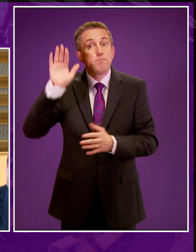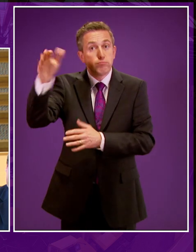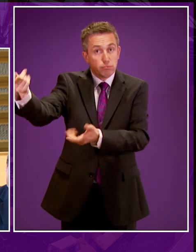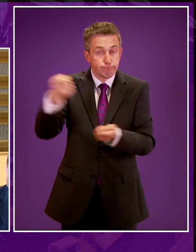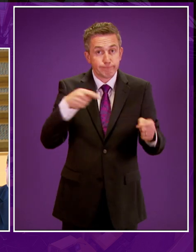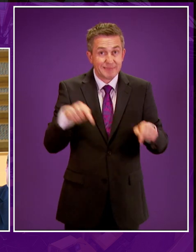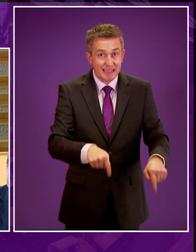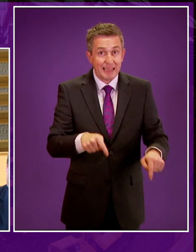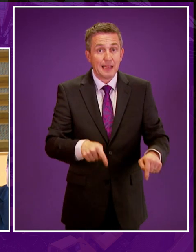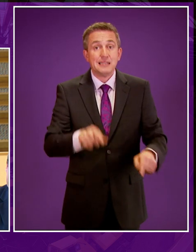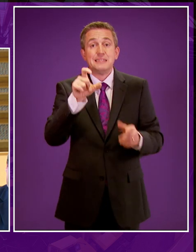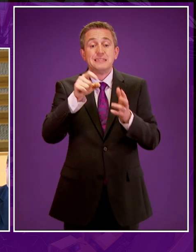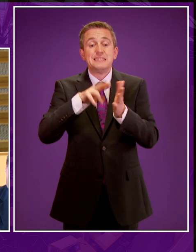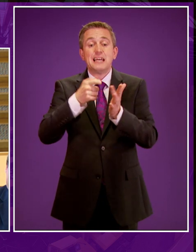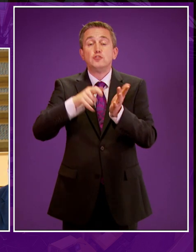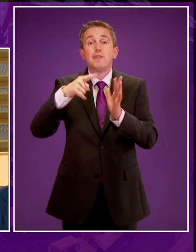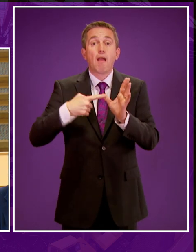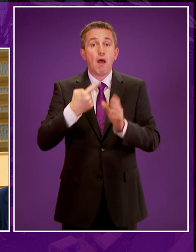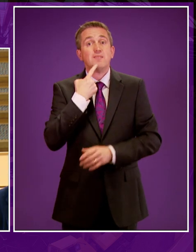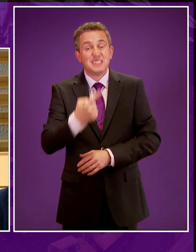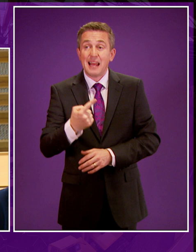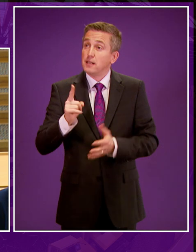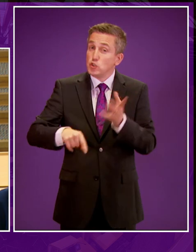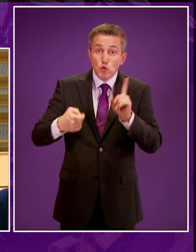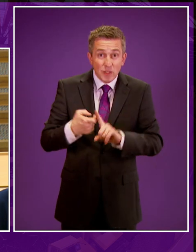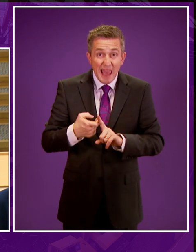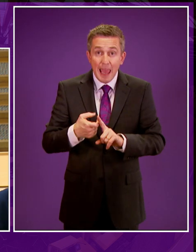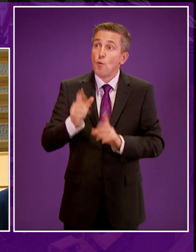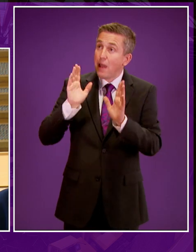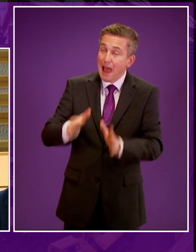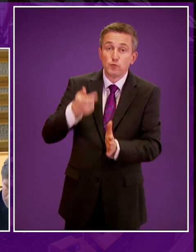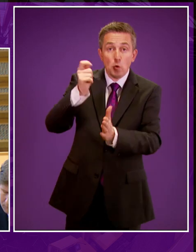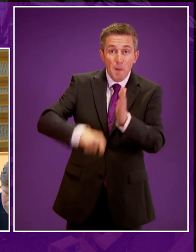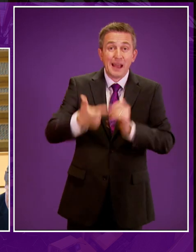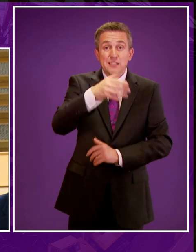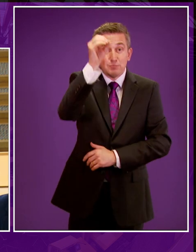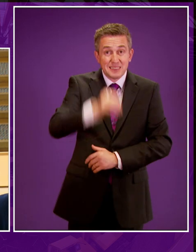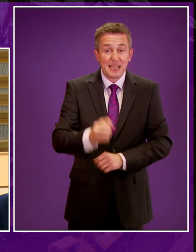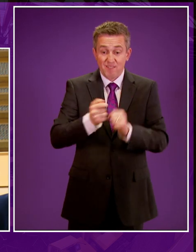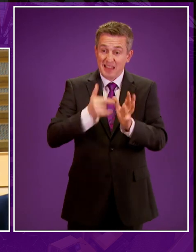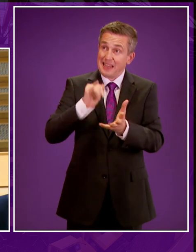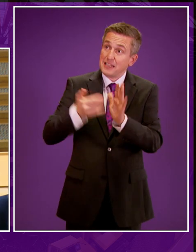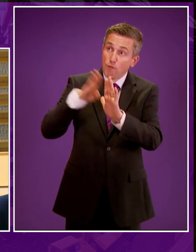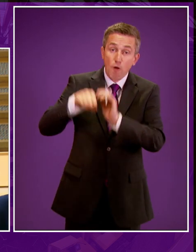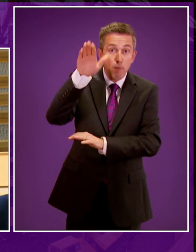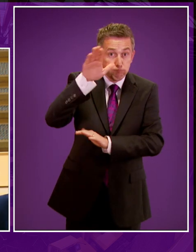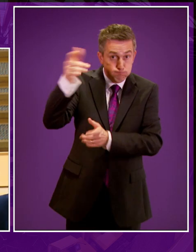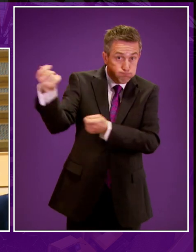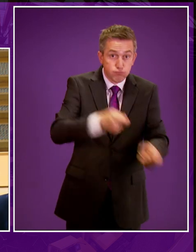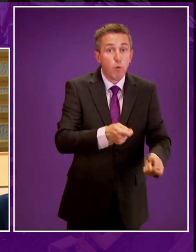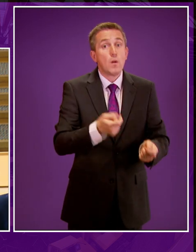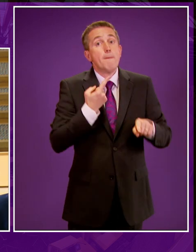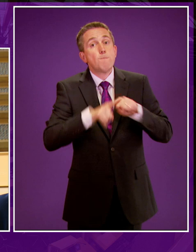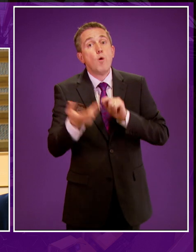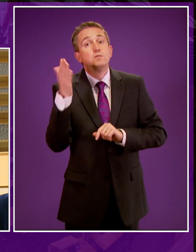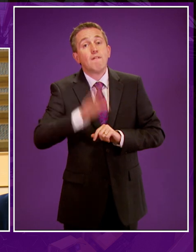have estimated that by 2020 the UK will be importing 70% of the gas we need, and much of that will be fracked gas